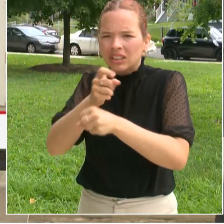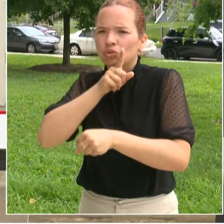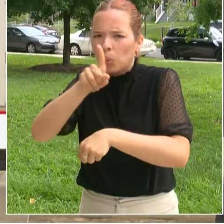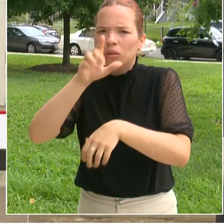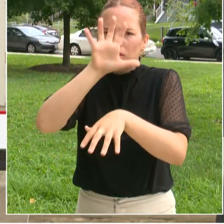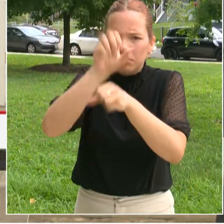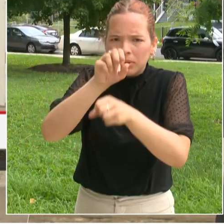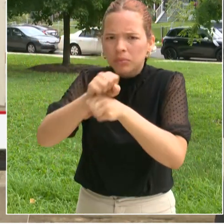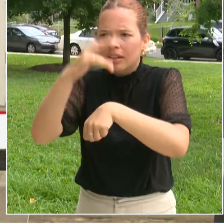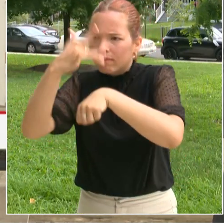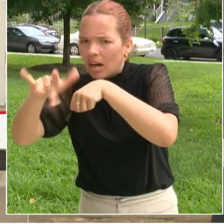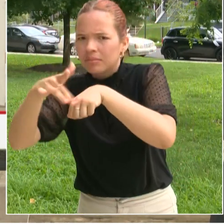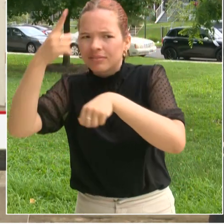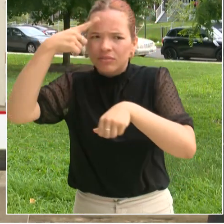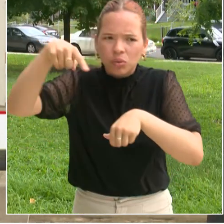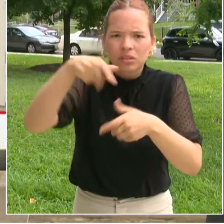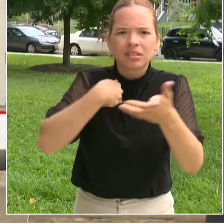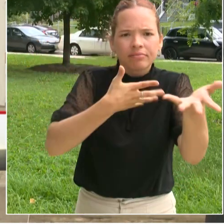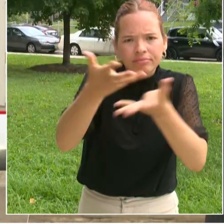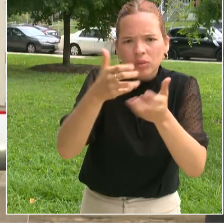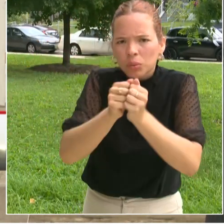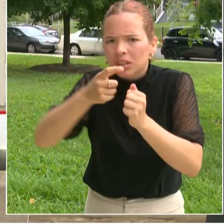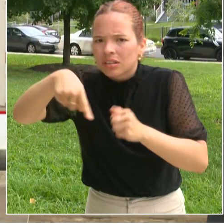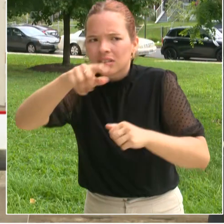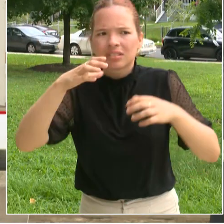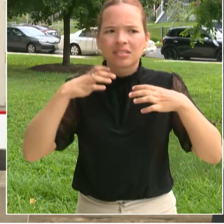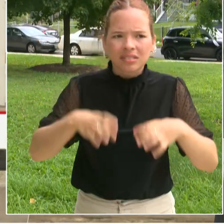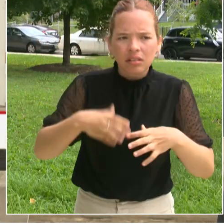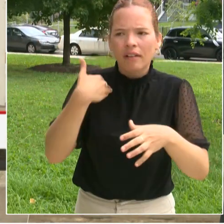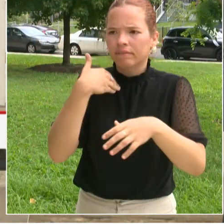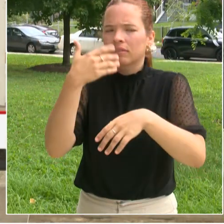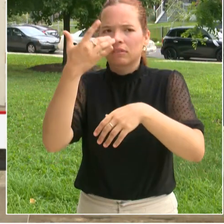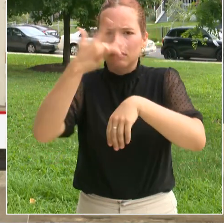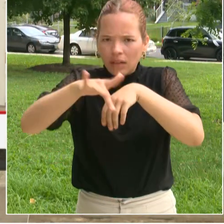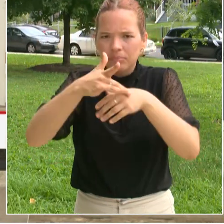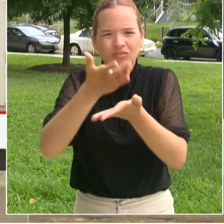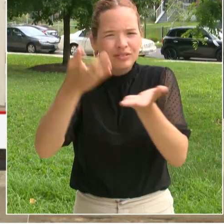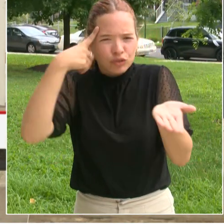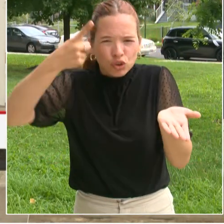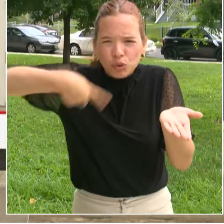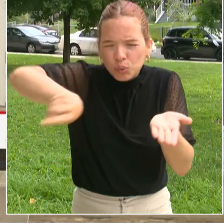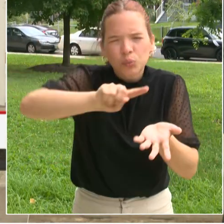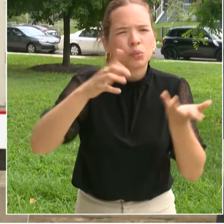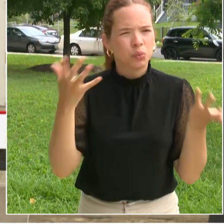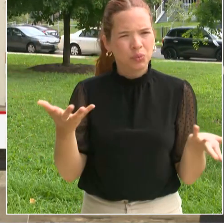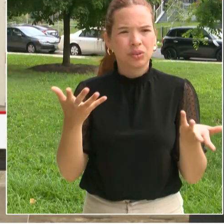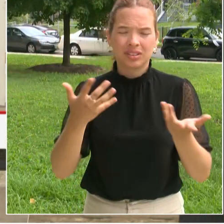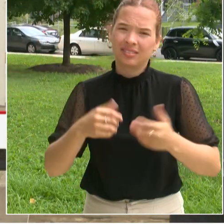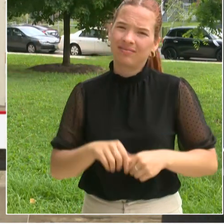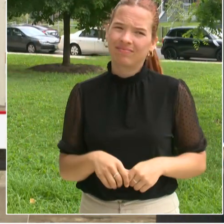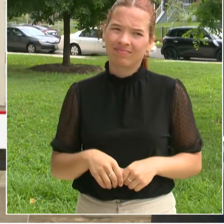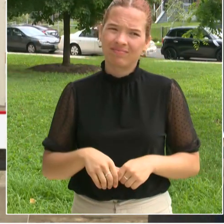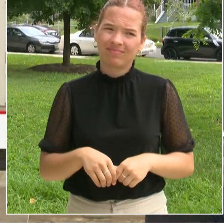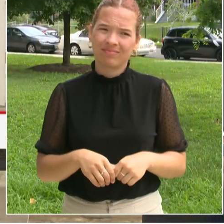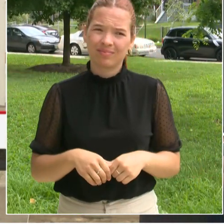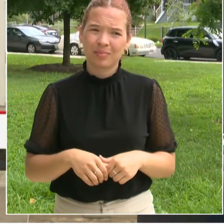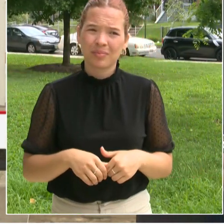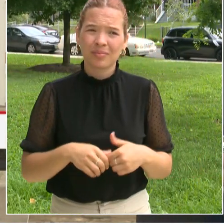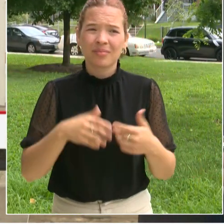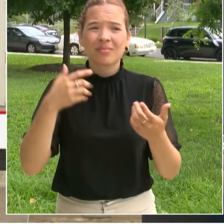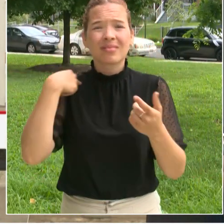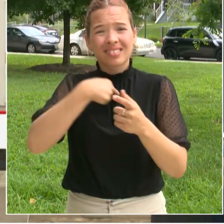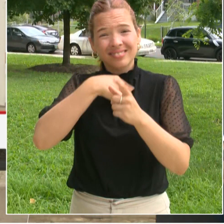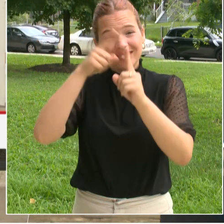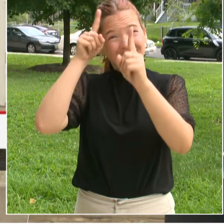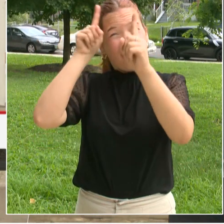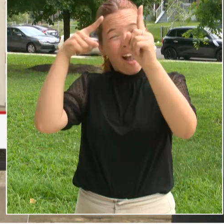every day to make sure that you have the care that you need. We still have a ways to go. Our target is 95%. We've made improvements